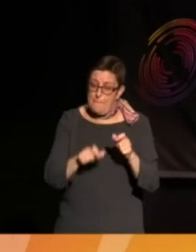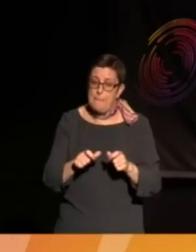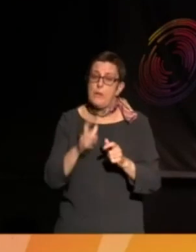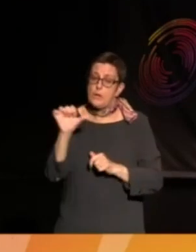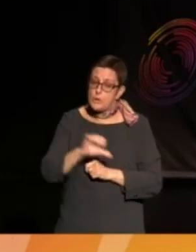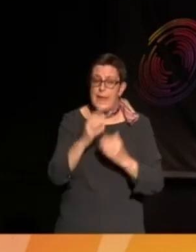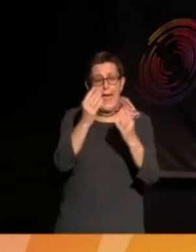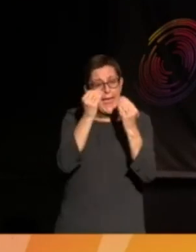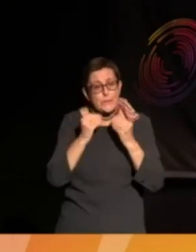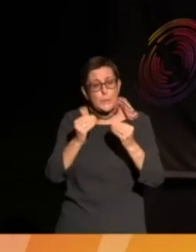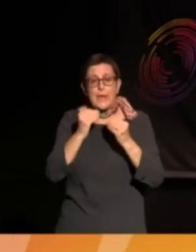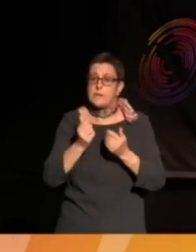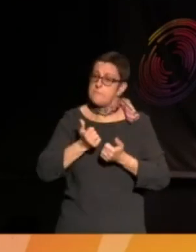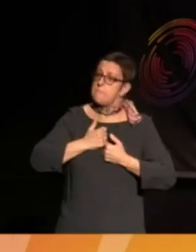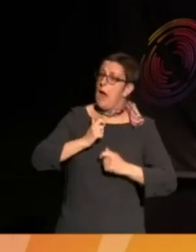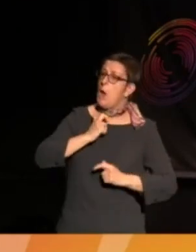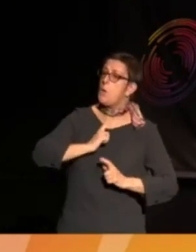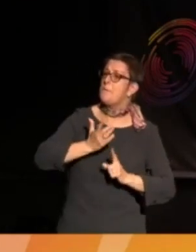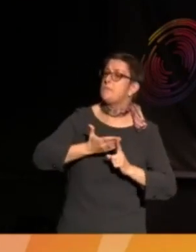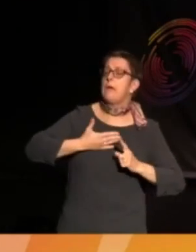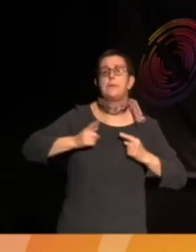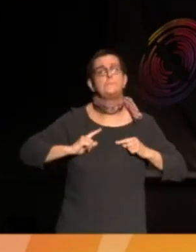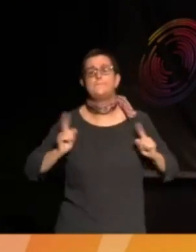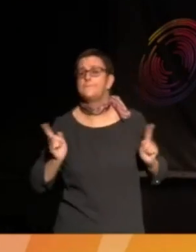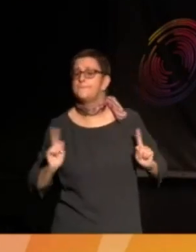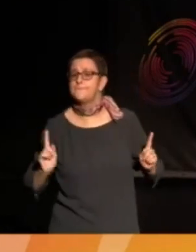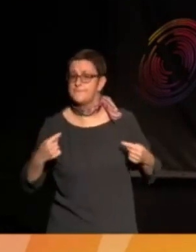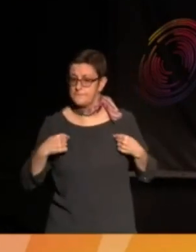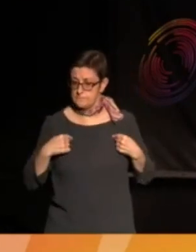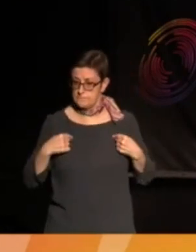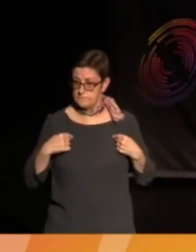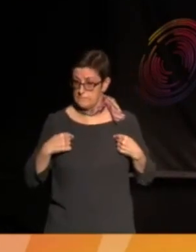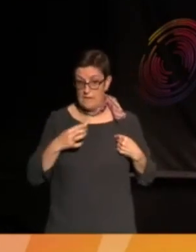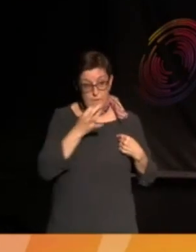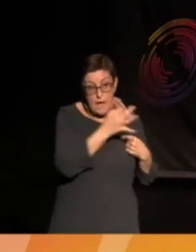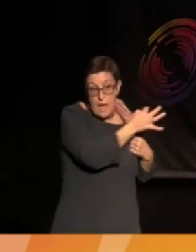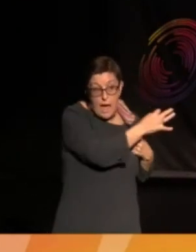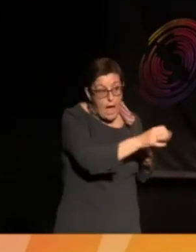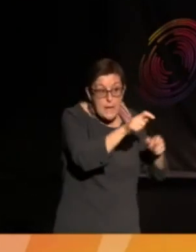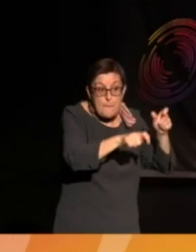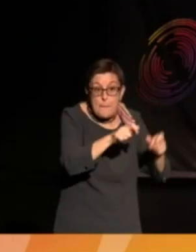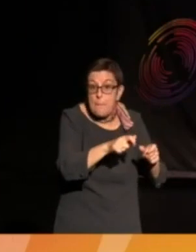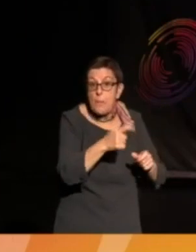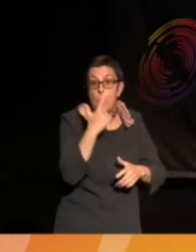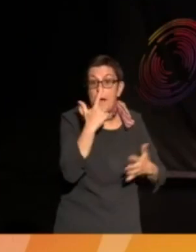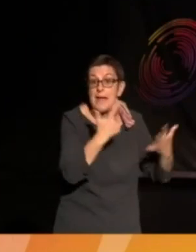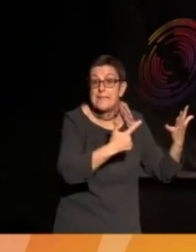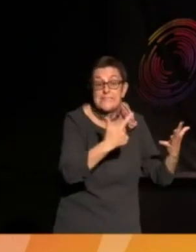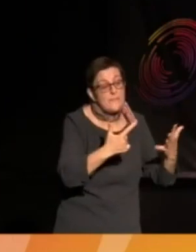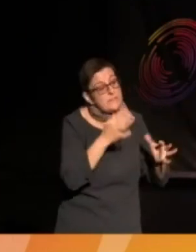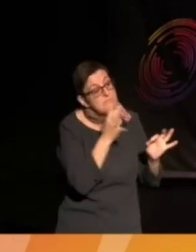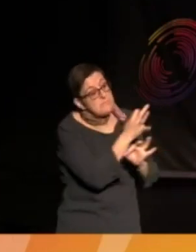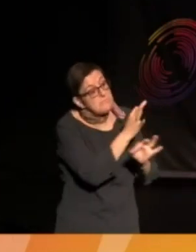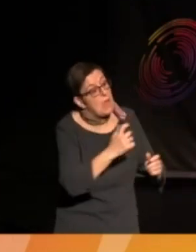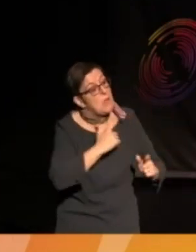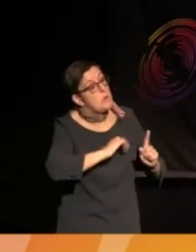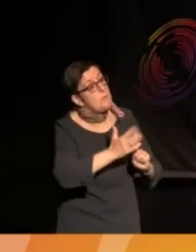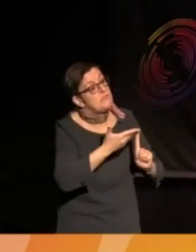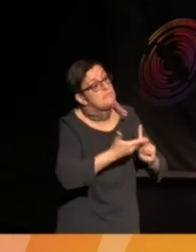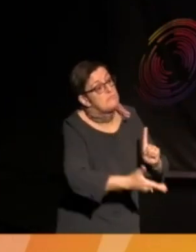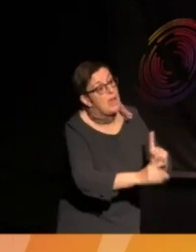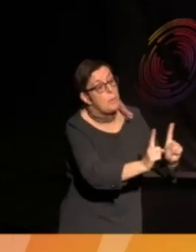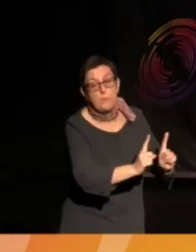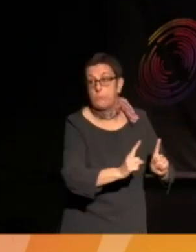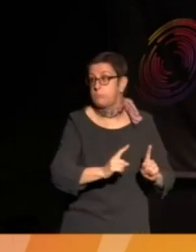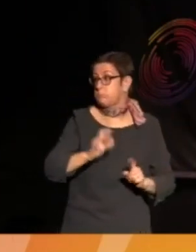education on what human rights are, because if I was to ask a lot of people my age, they wouldn't have a clue what human rights are, never mind how they could enforce them or how they're entitled to